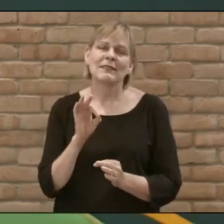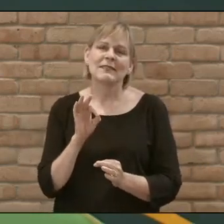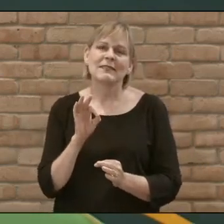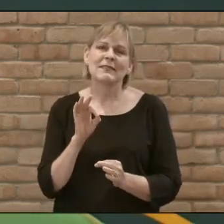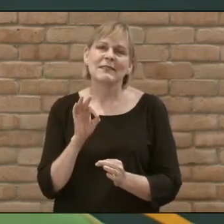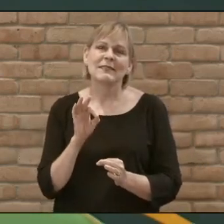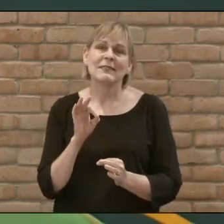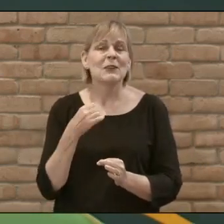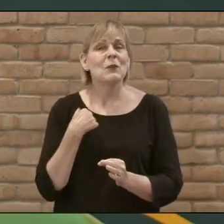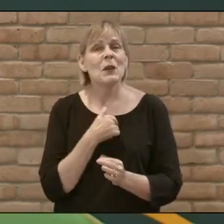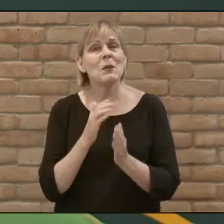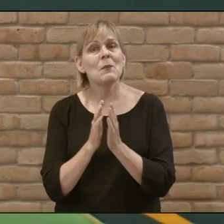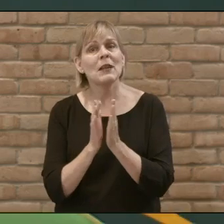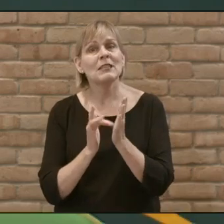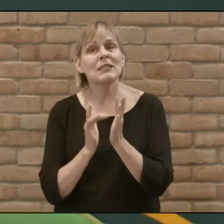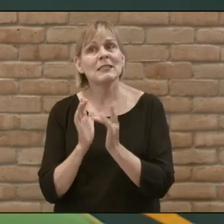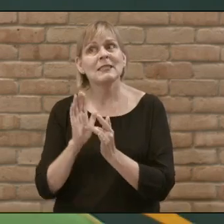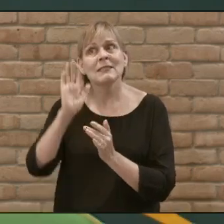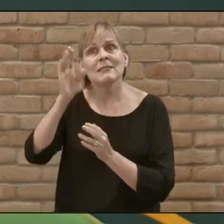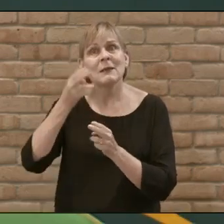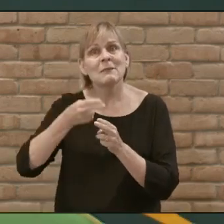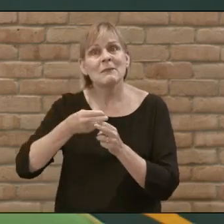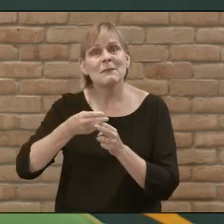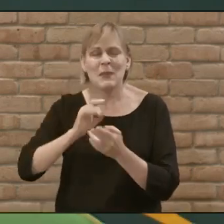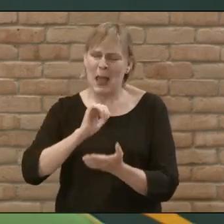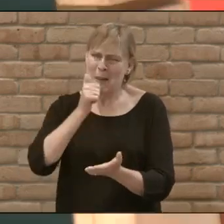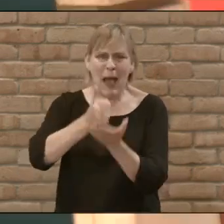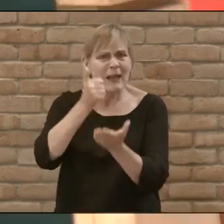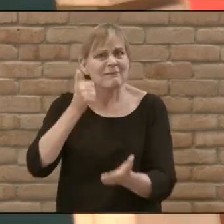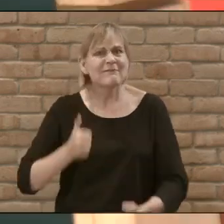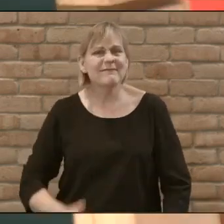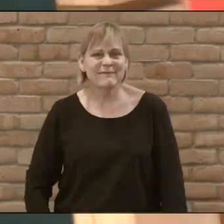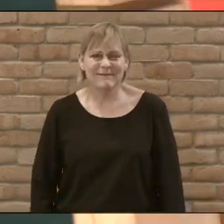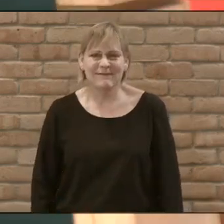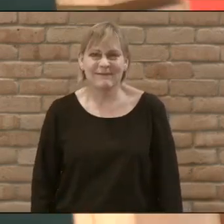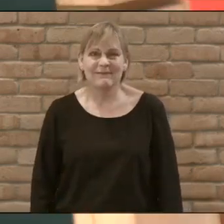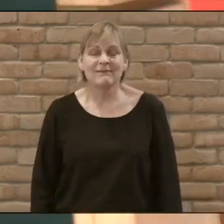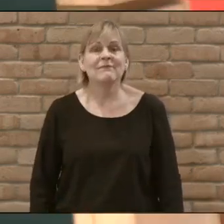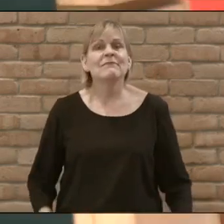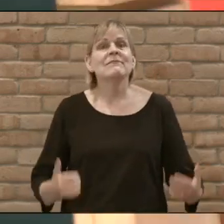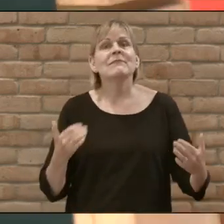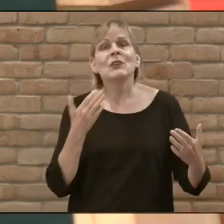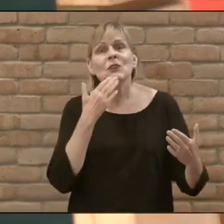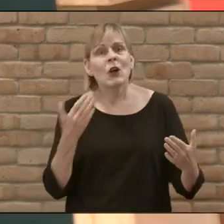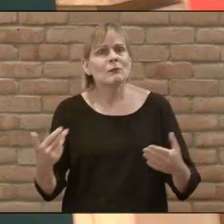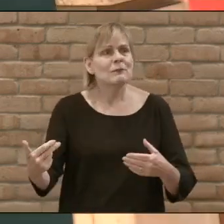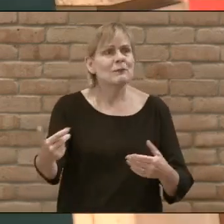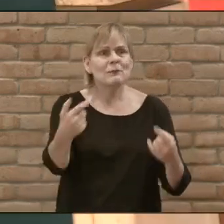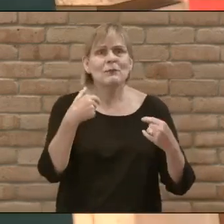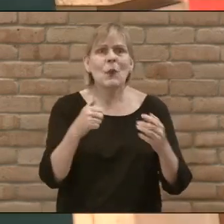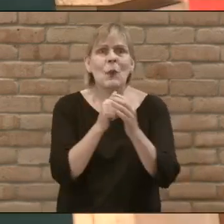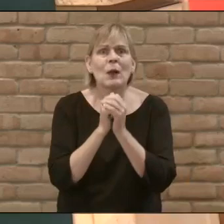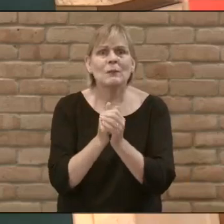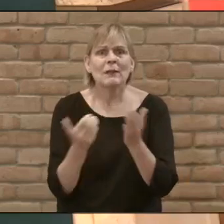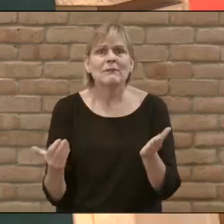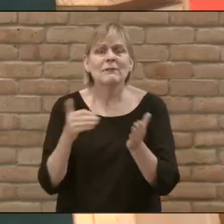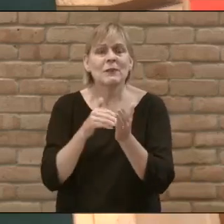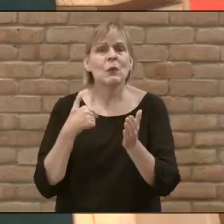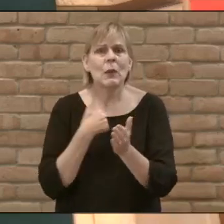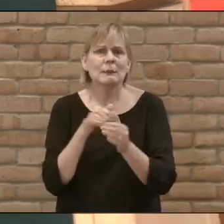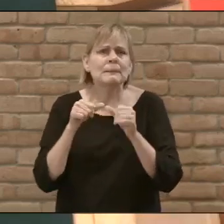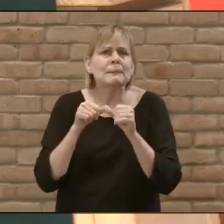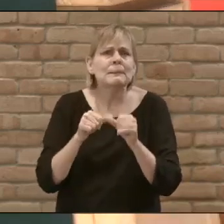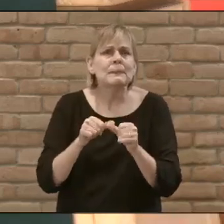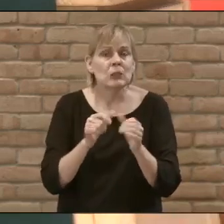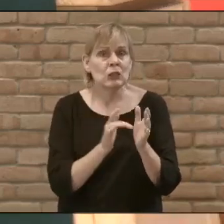day We pray this in Jesus' name Amen Well it is so good to have you in worship Again we're continuing in this